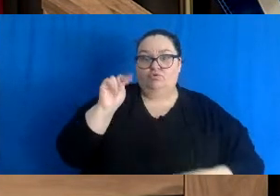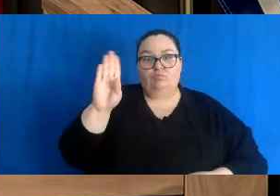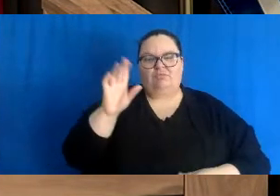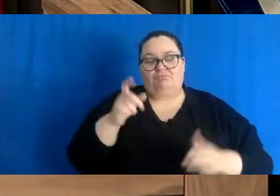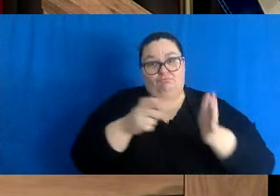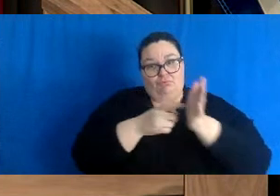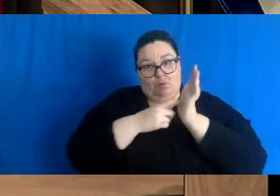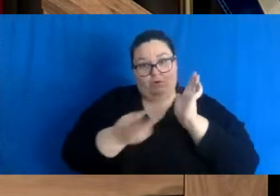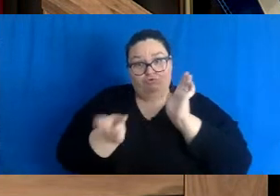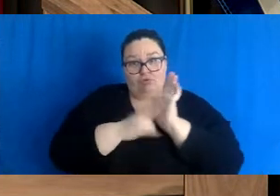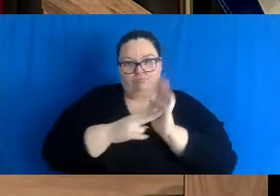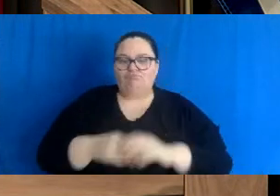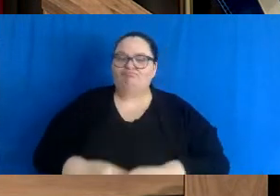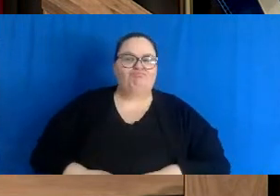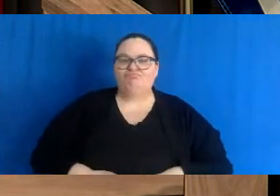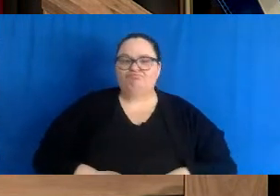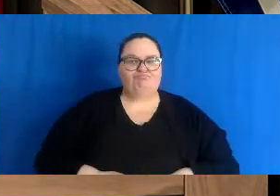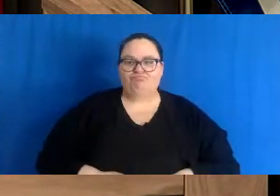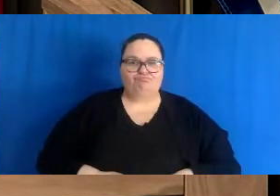need to register their travel.